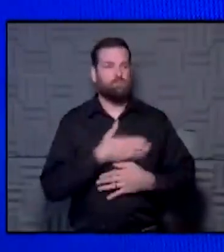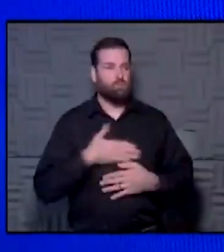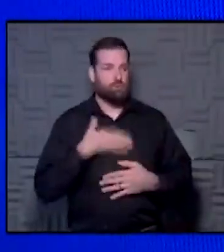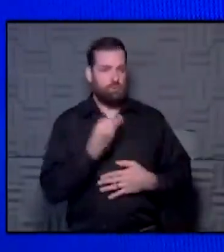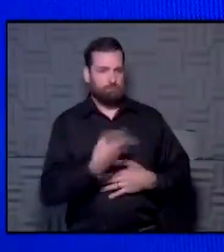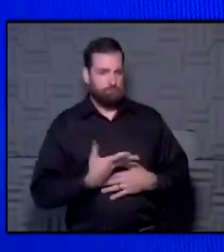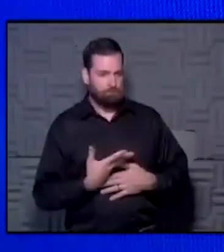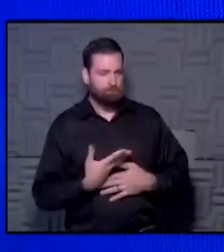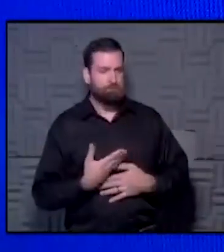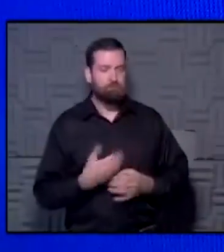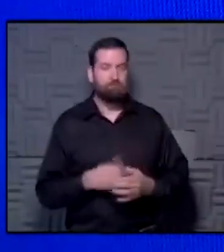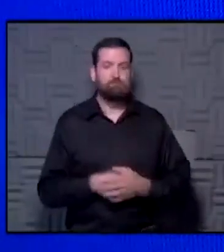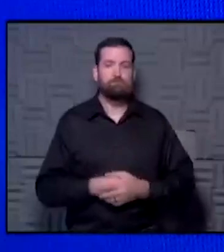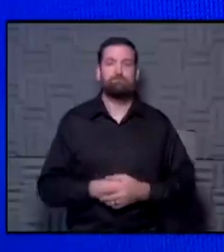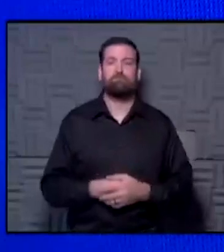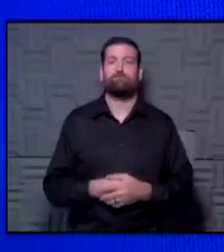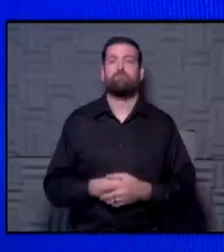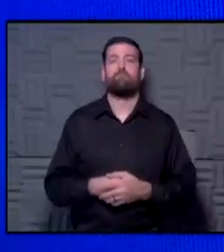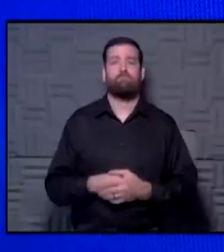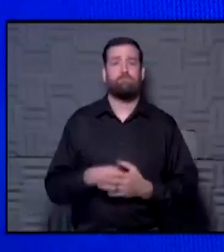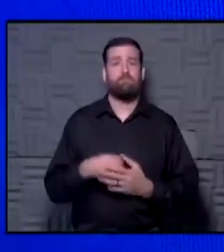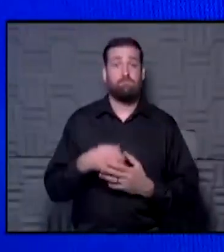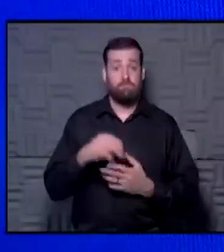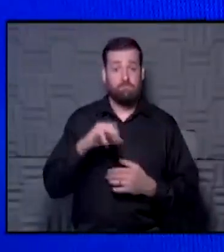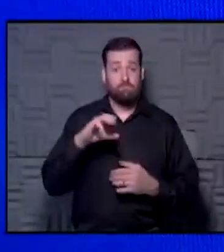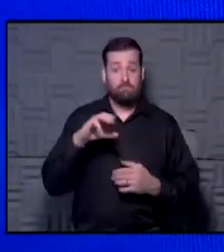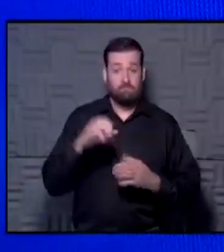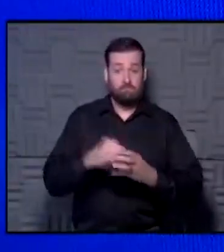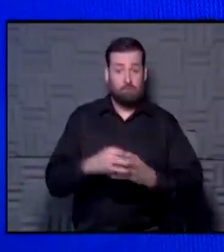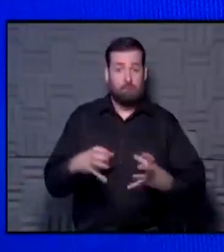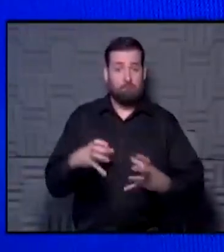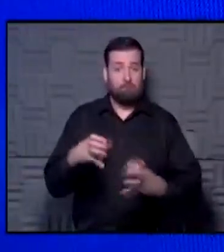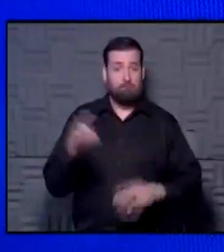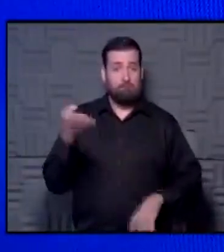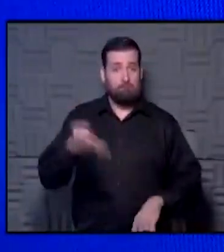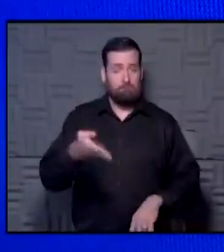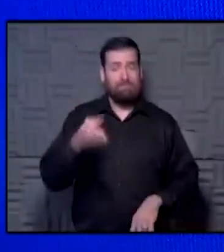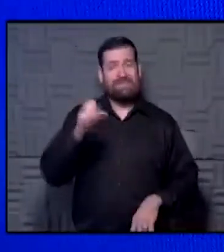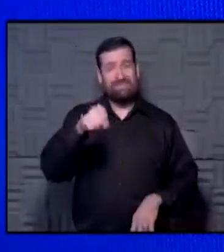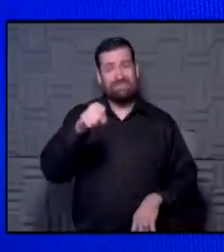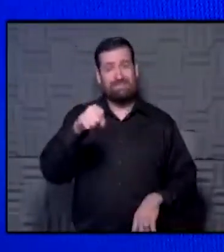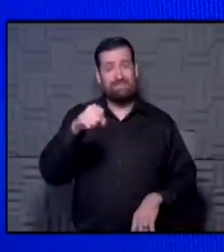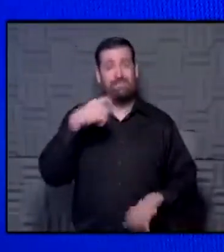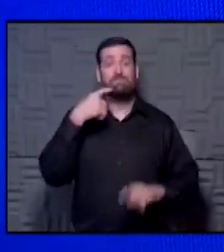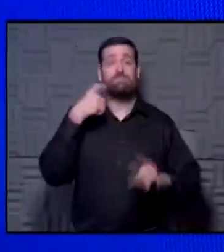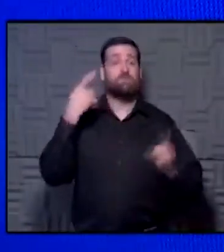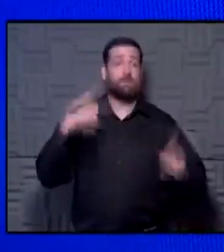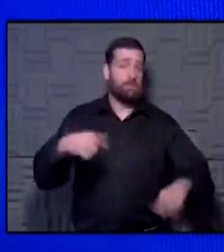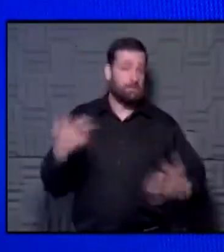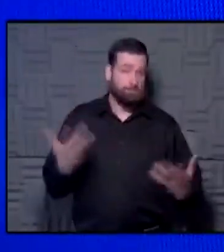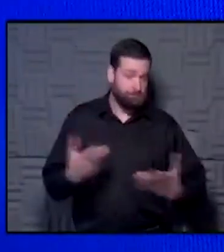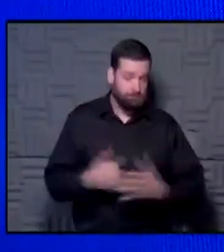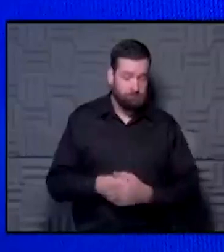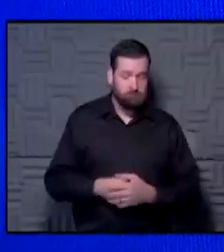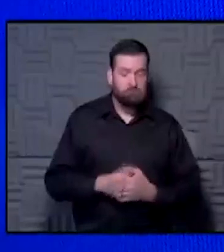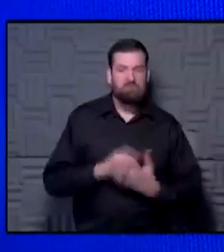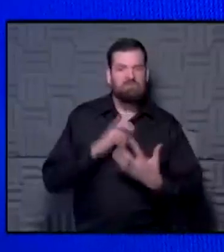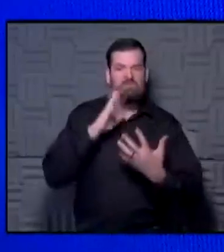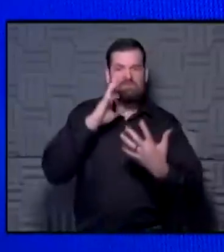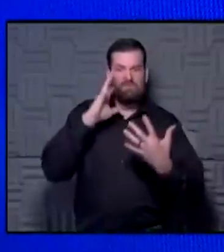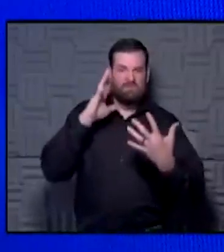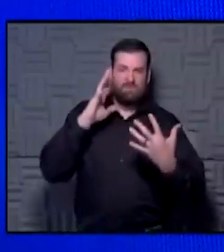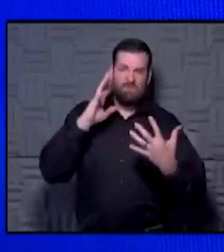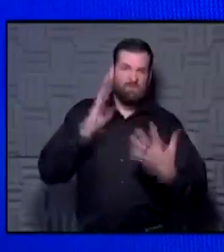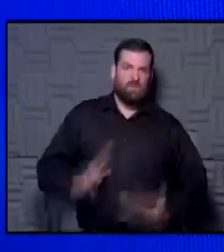opportunity to address that. Thank you. So, you know what, there was a cluster. And what happened was, unfortunately, there was not